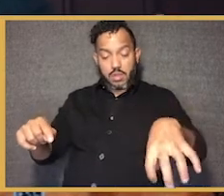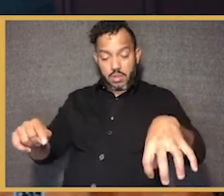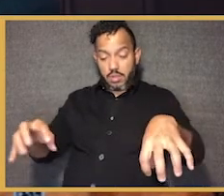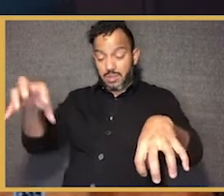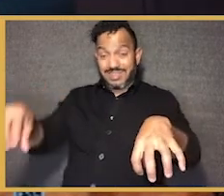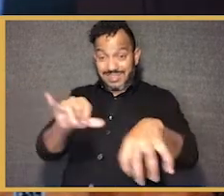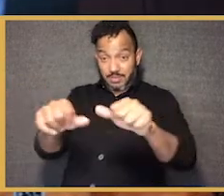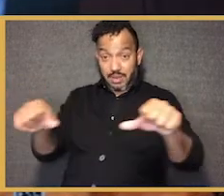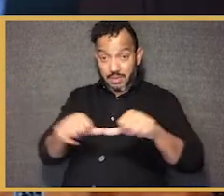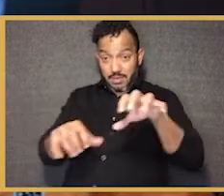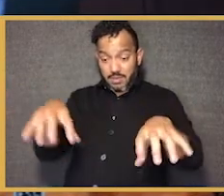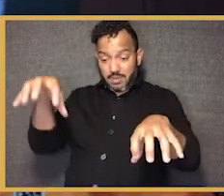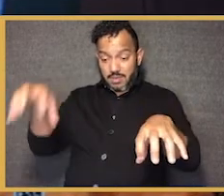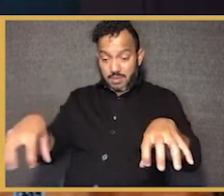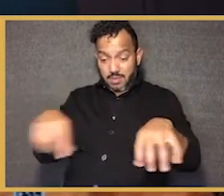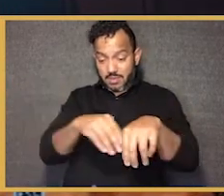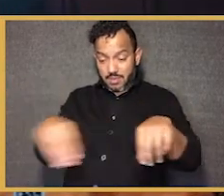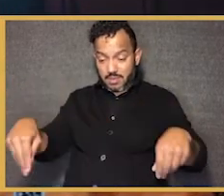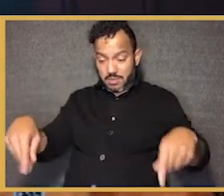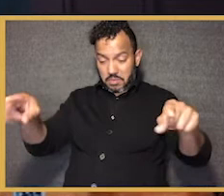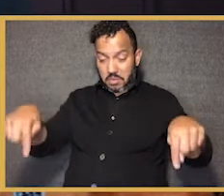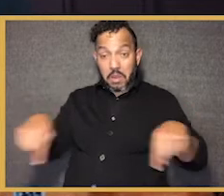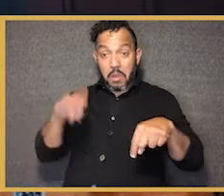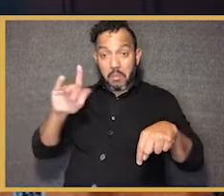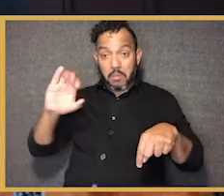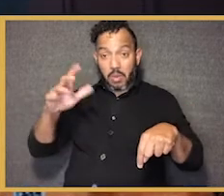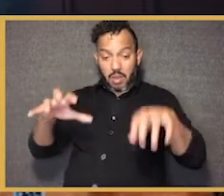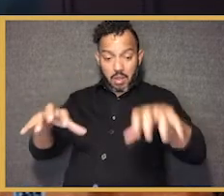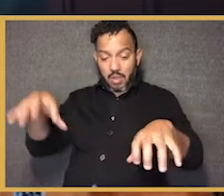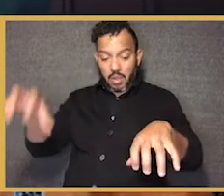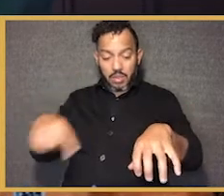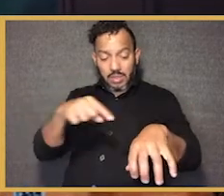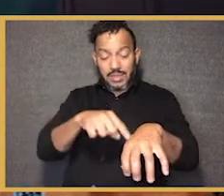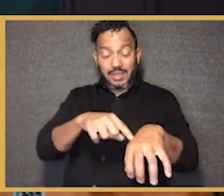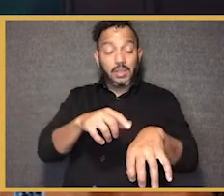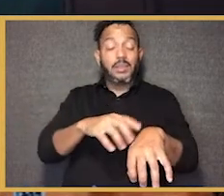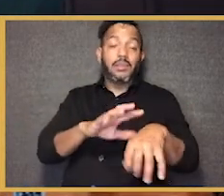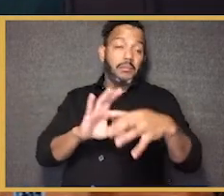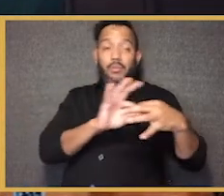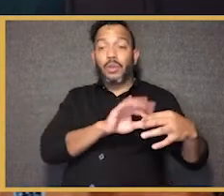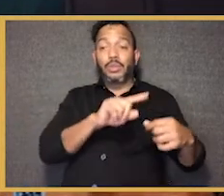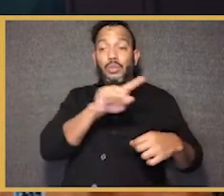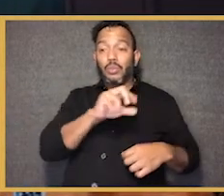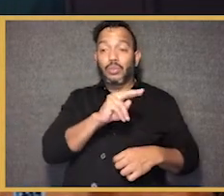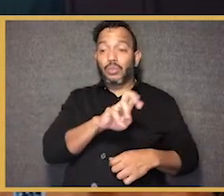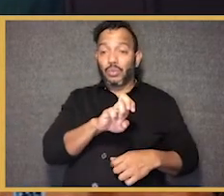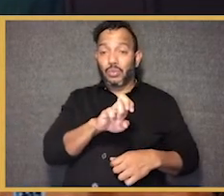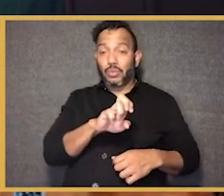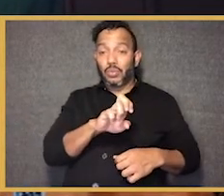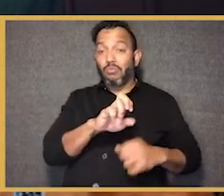zoned to the school that has largely low income students. But if they buy in the other corner of the block, they'll be zoned to the